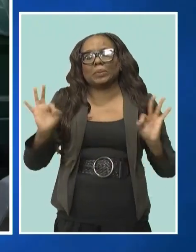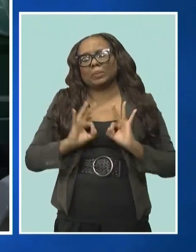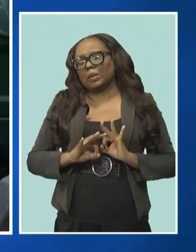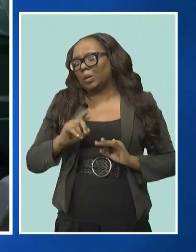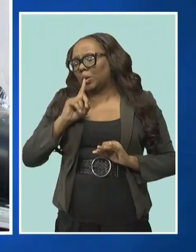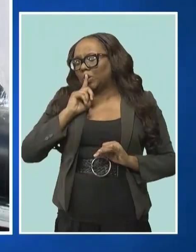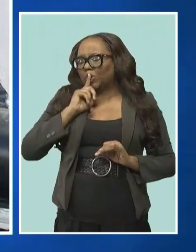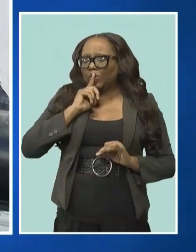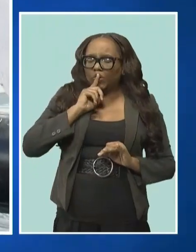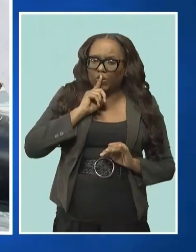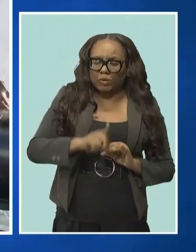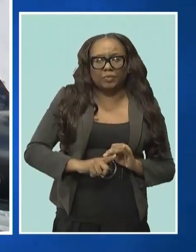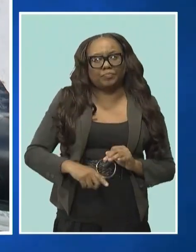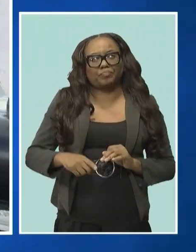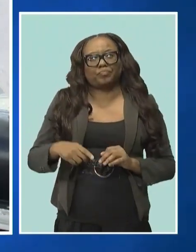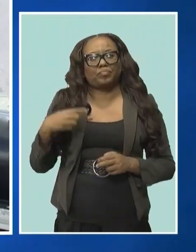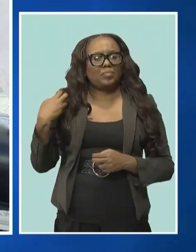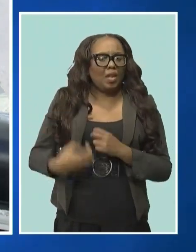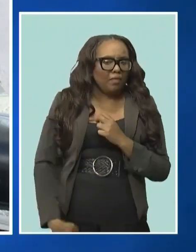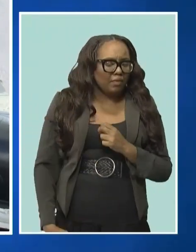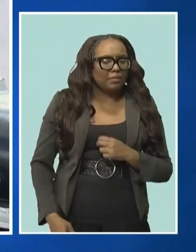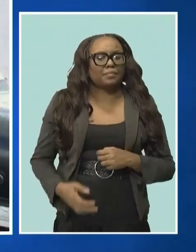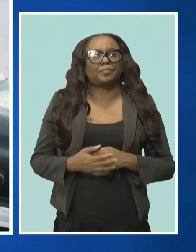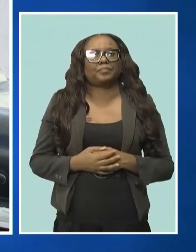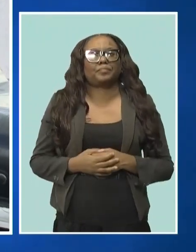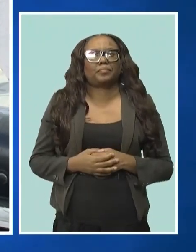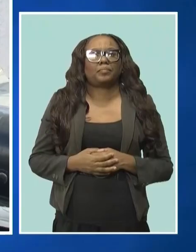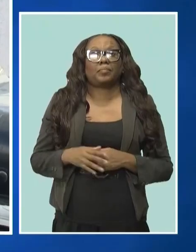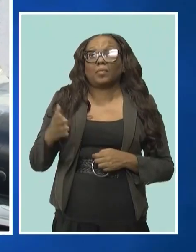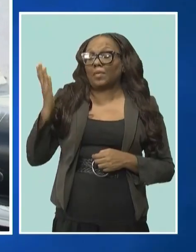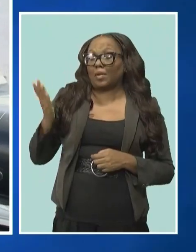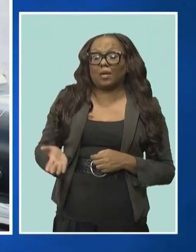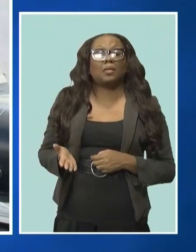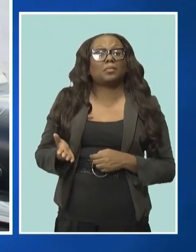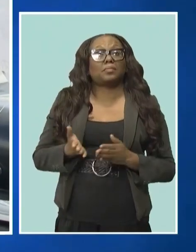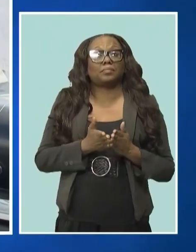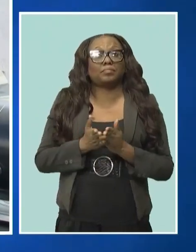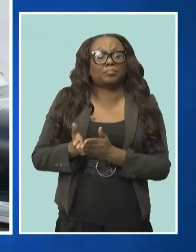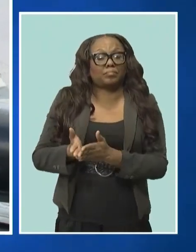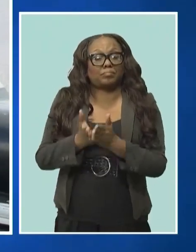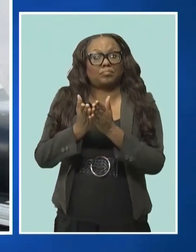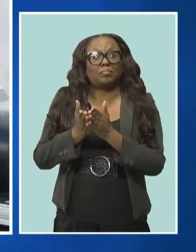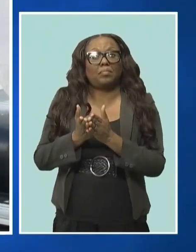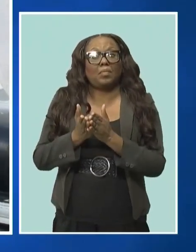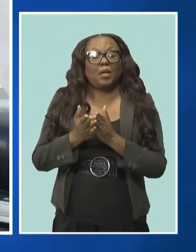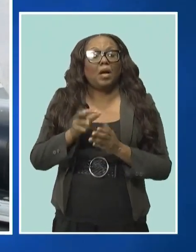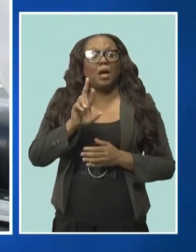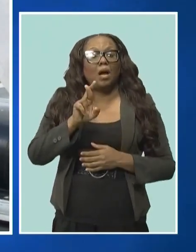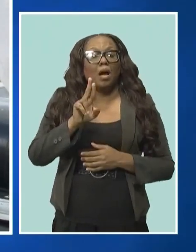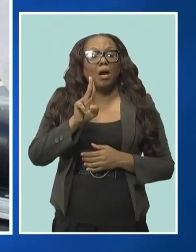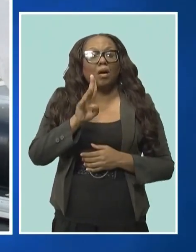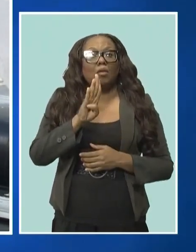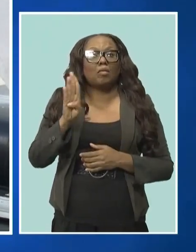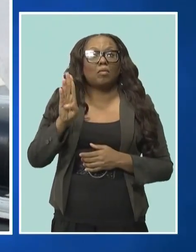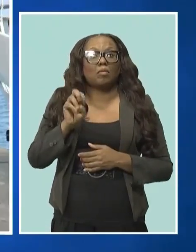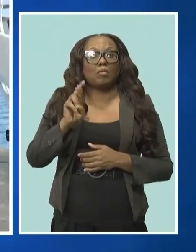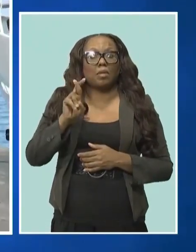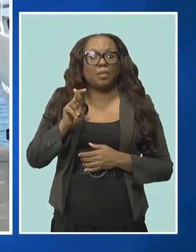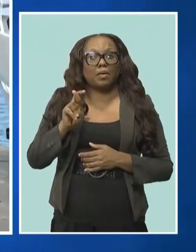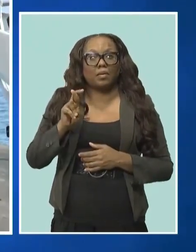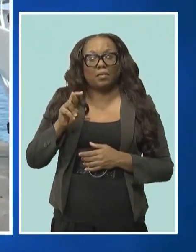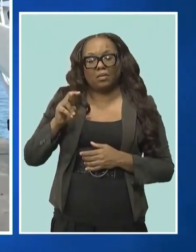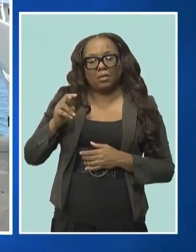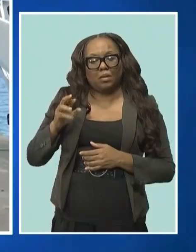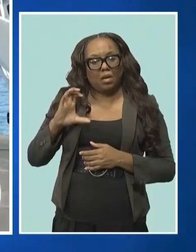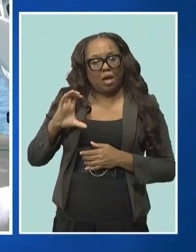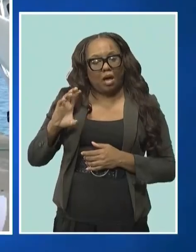course. They also prepared the vessel they would use to get from ship to shore, the inflatable rubber crafts, IRCs. There